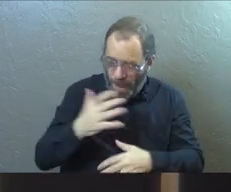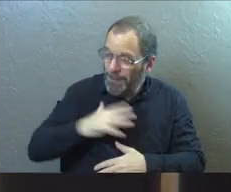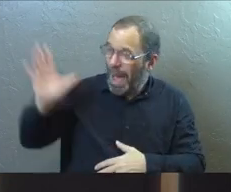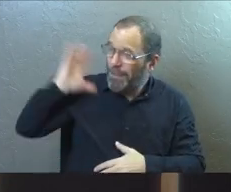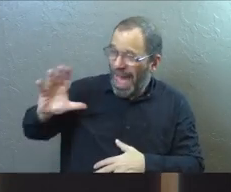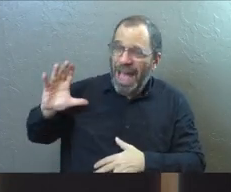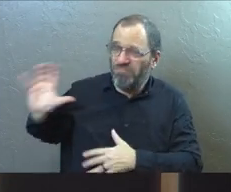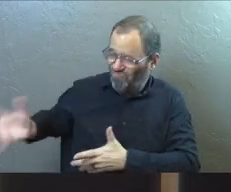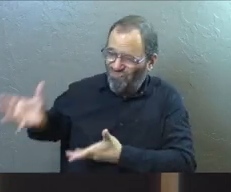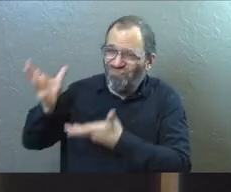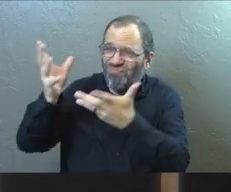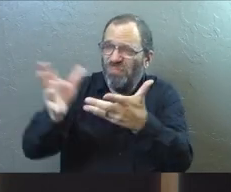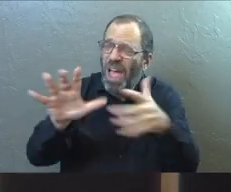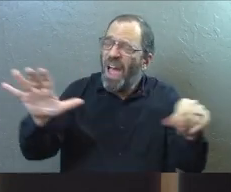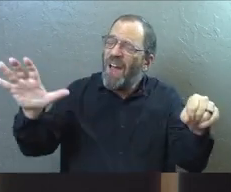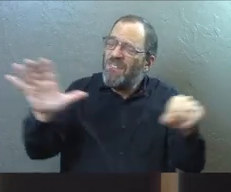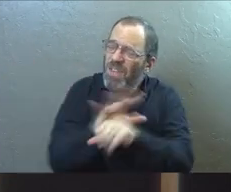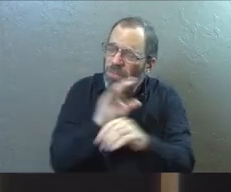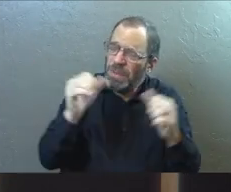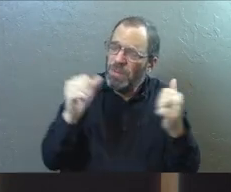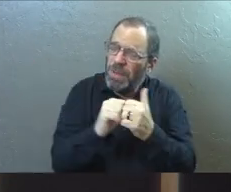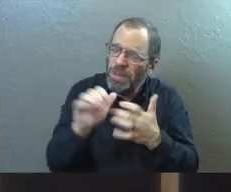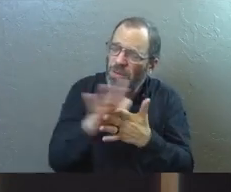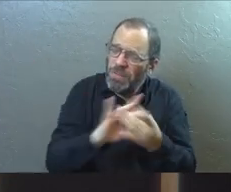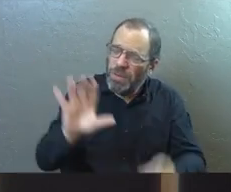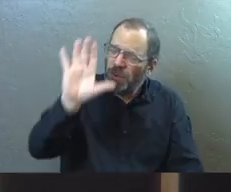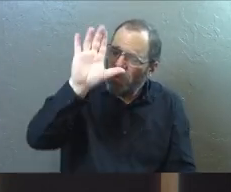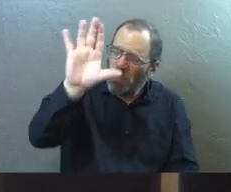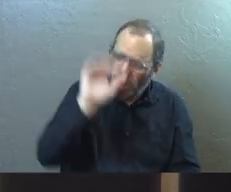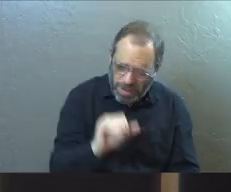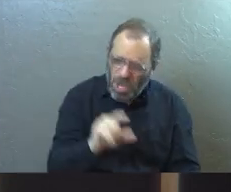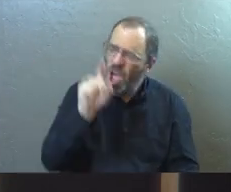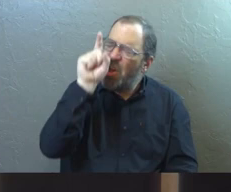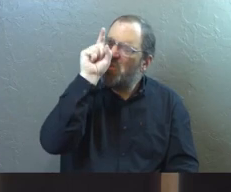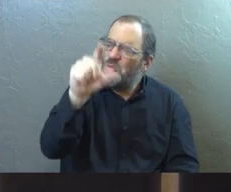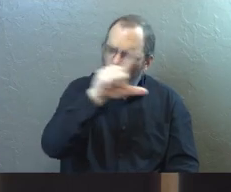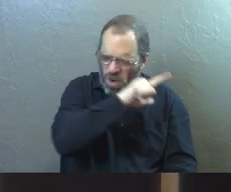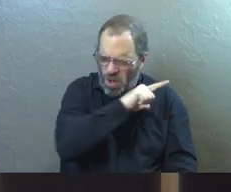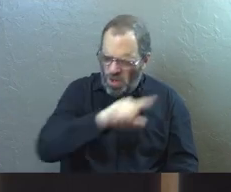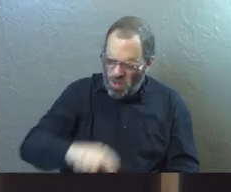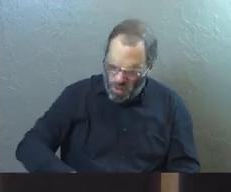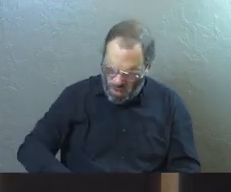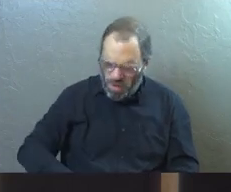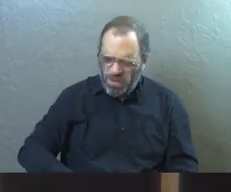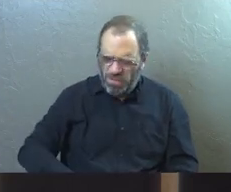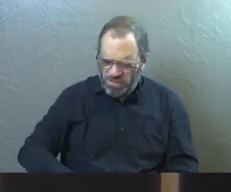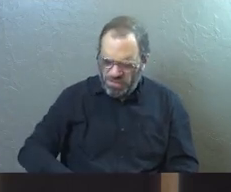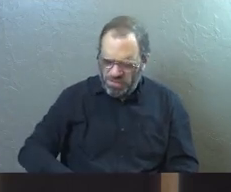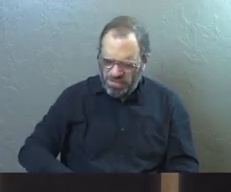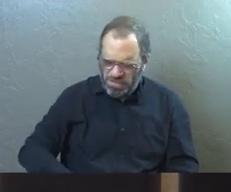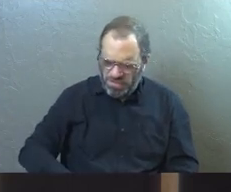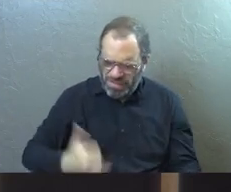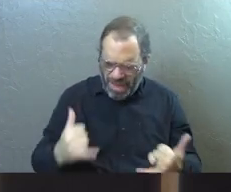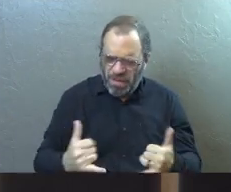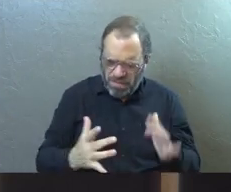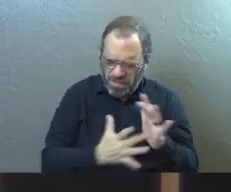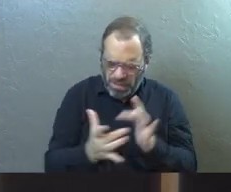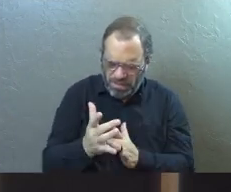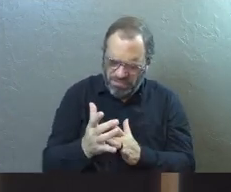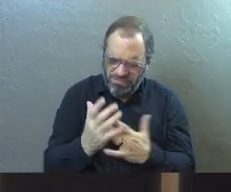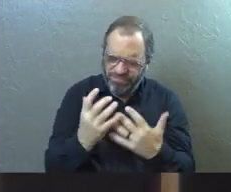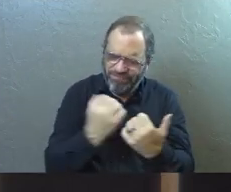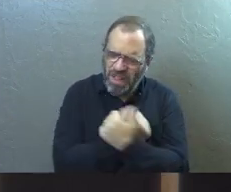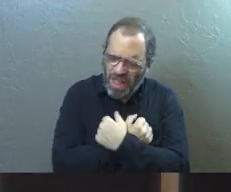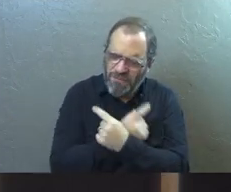past. Fill me with your spirit. You are Lord now. I love you, Jesus.